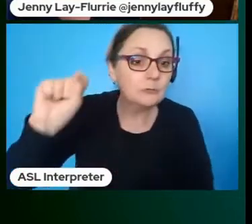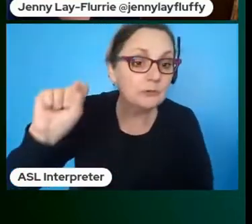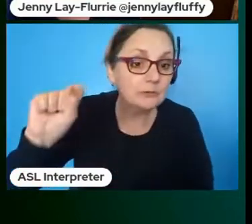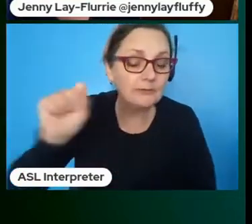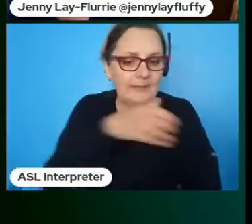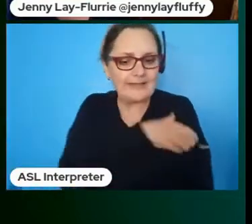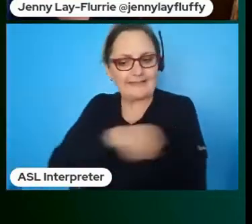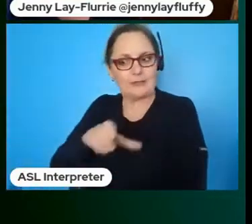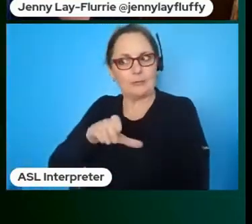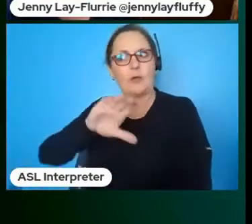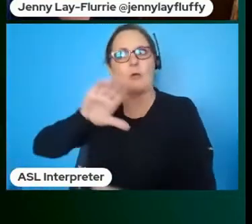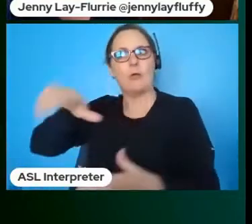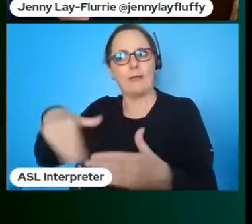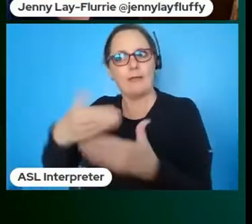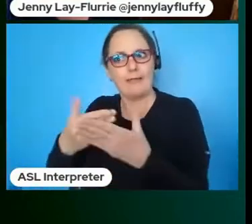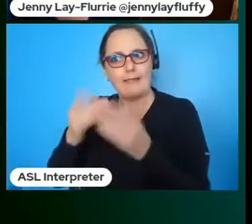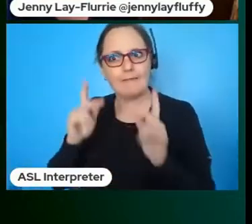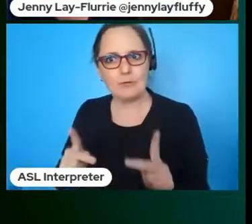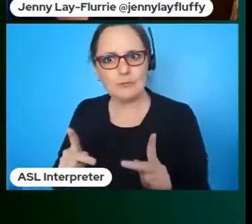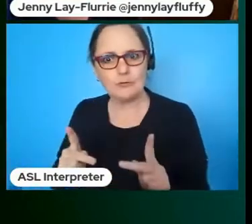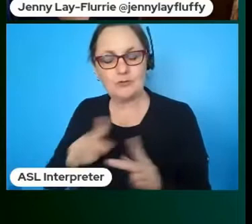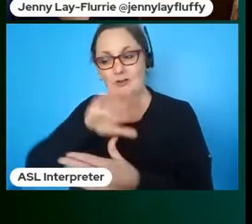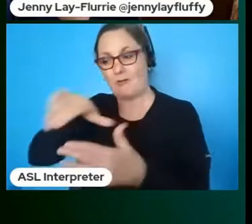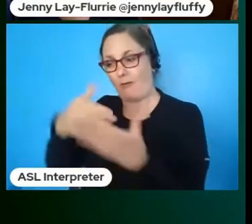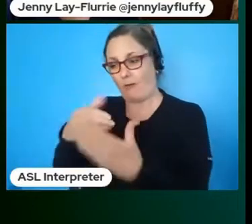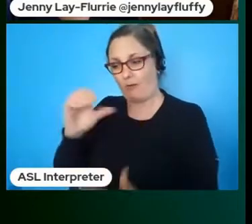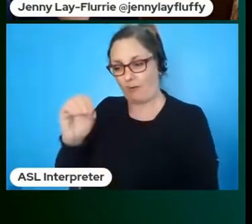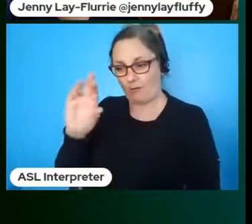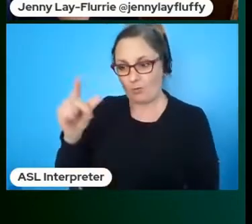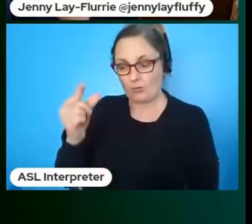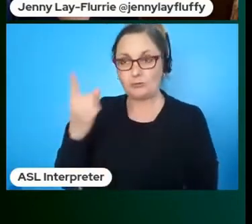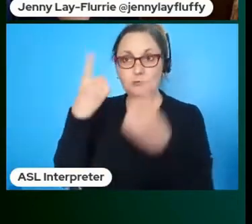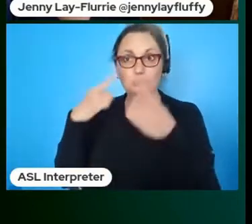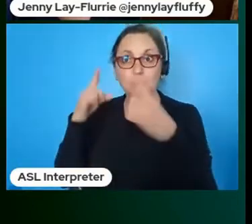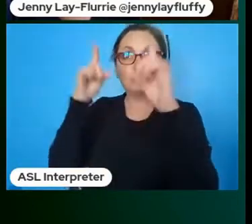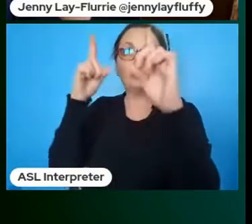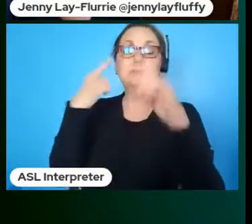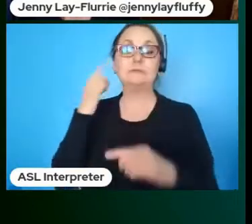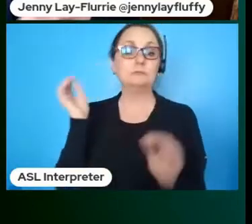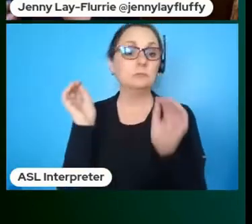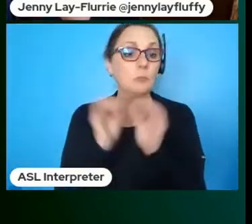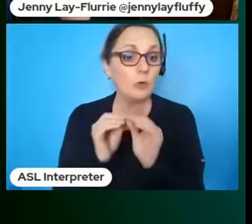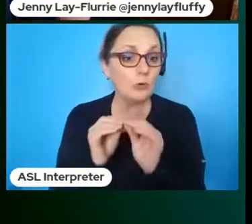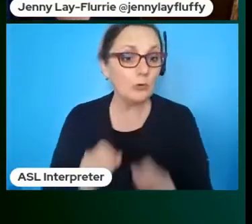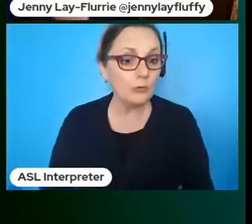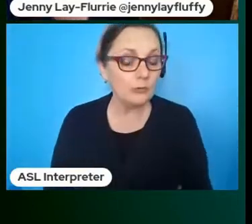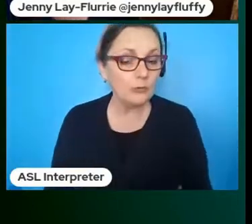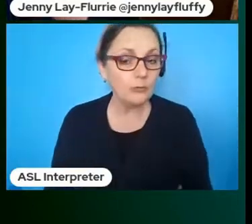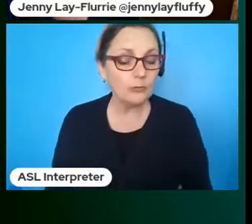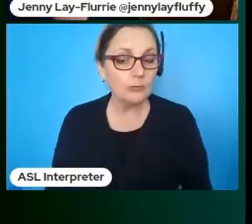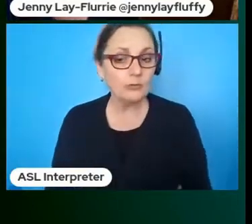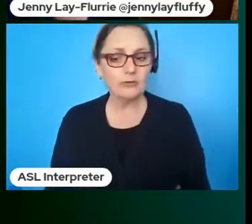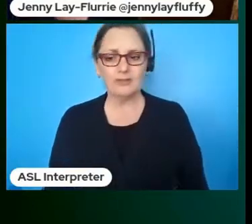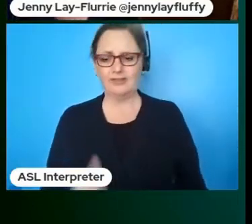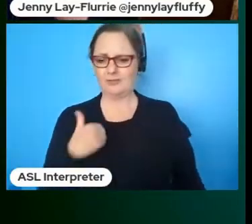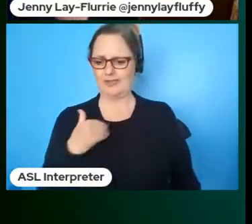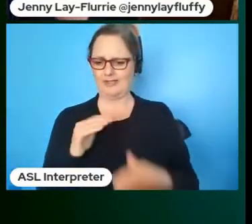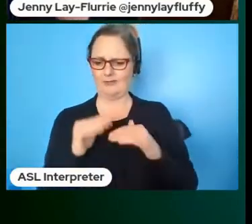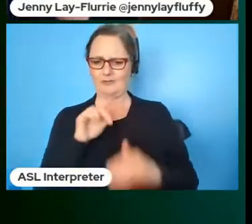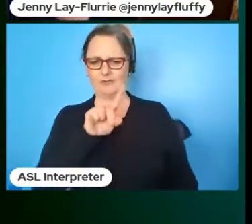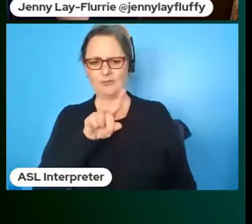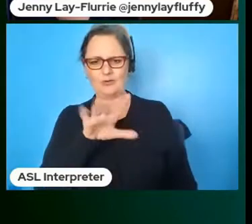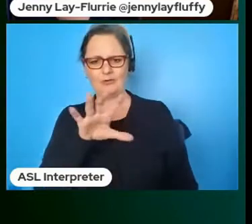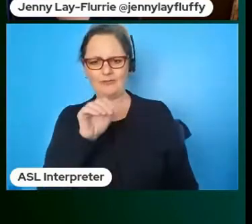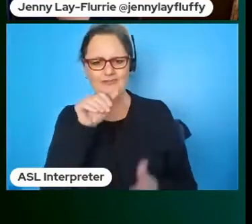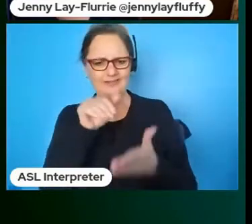empower every person and every organization to achieve more we have over 150 000 employees all around the